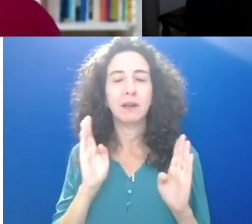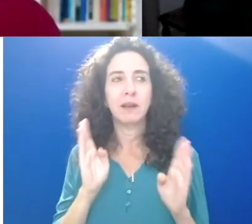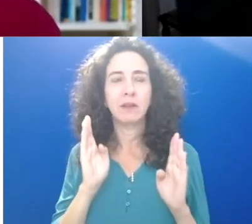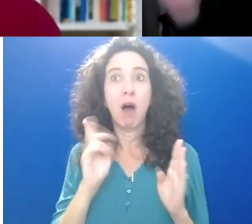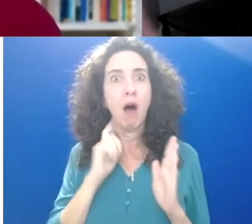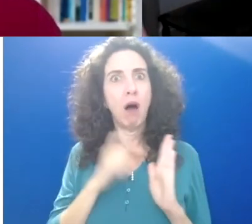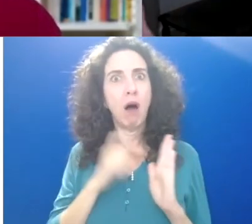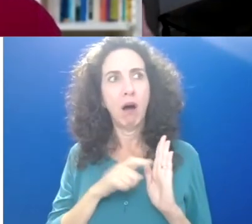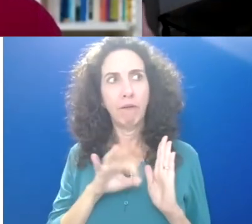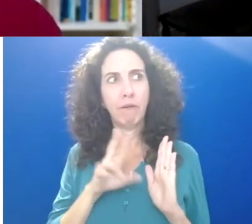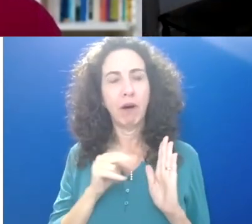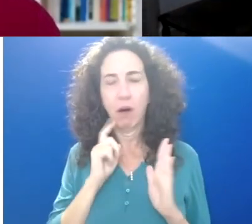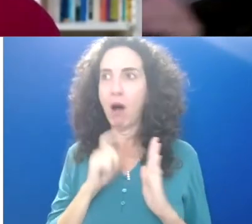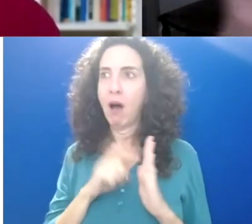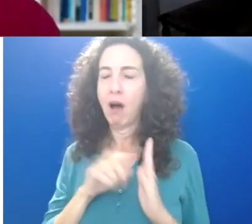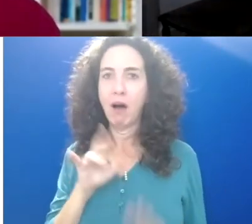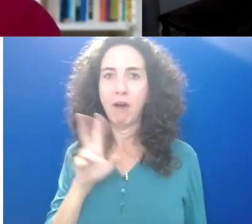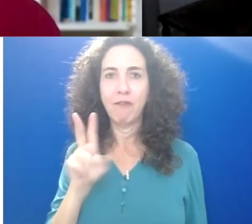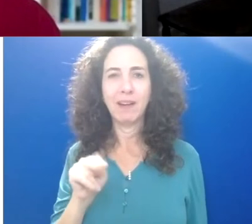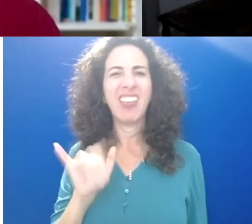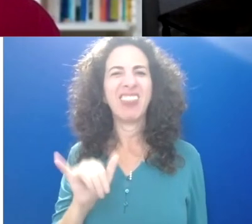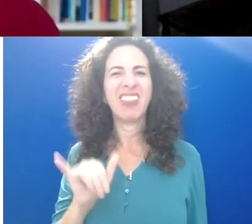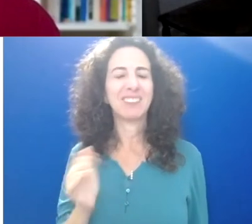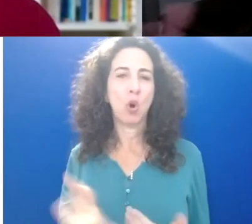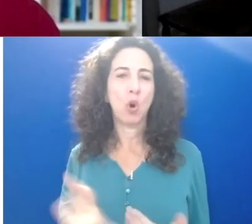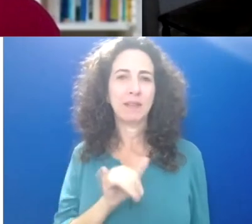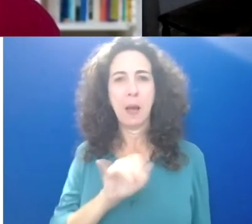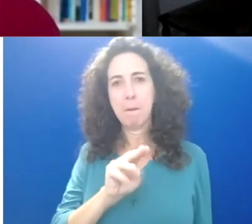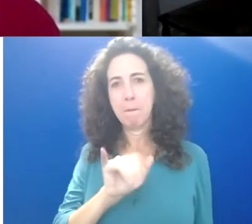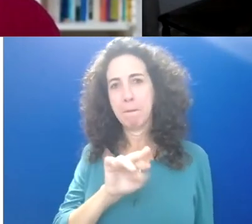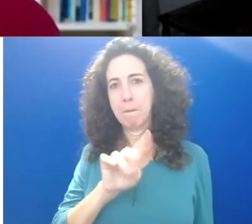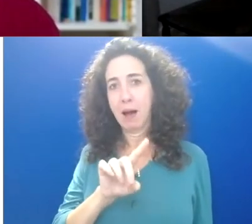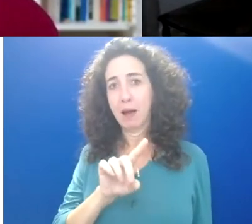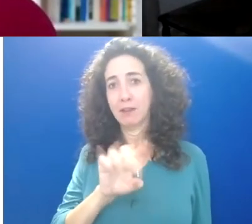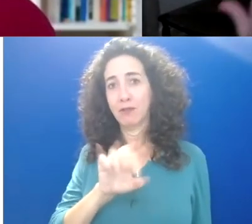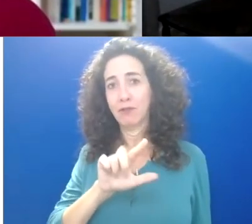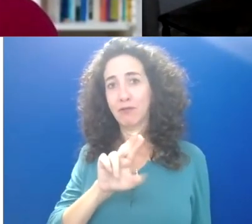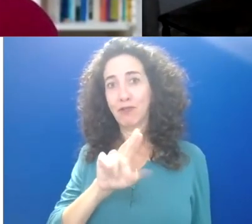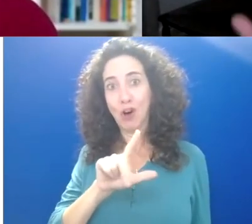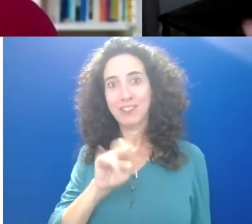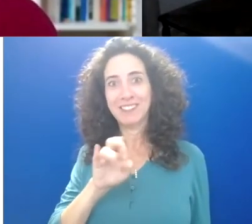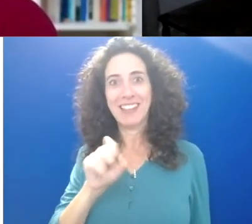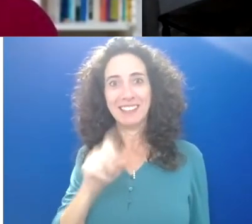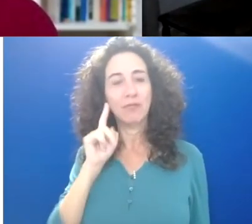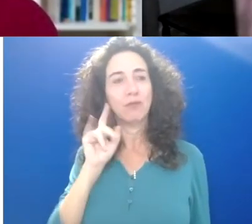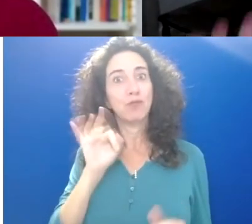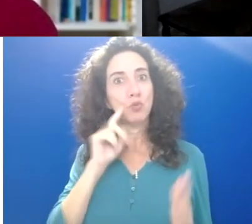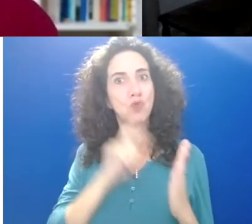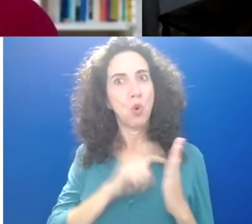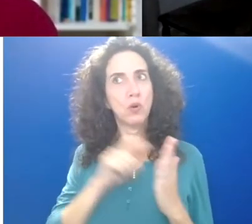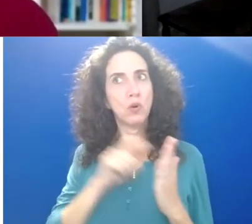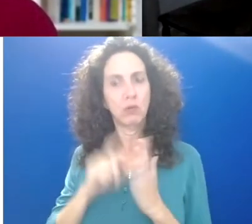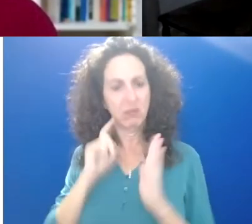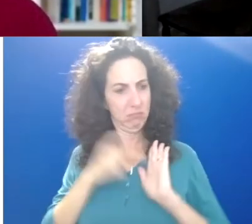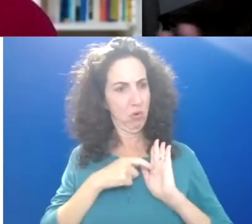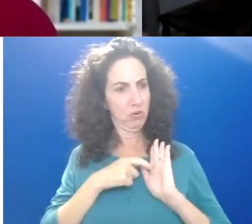then you begin to appreciate them, you'll start to feel their benefits. And once you start to feel their benefits, you're going to notice more of them, it's very self perpetuating,